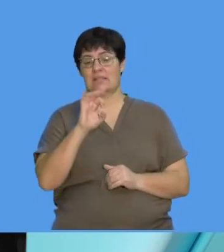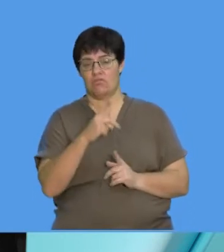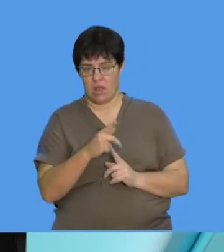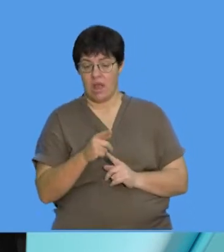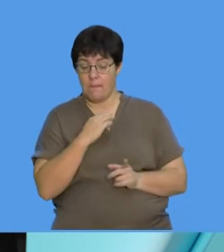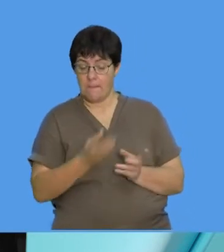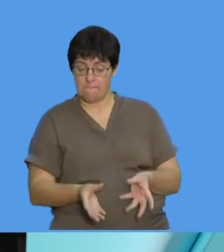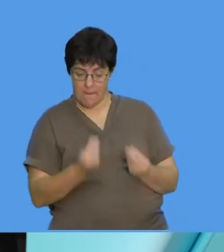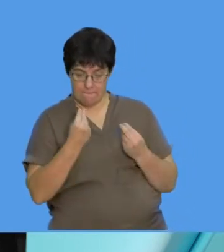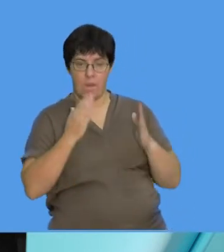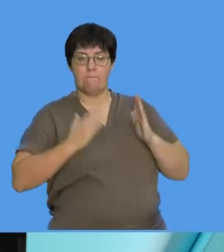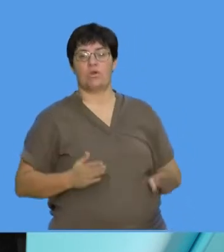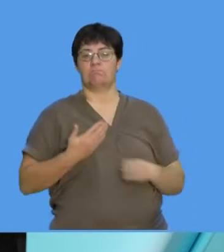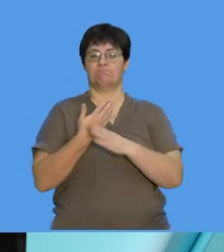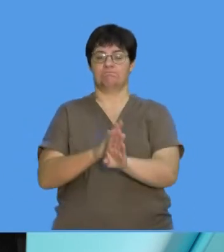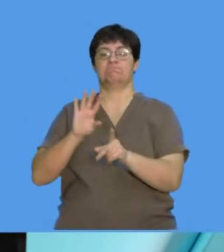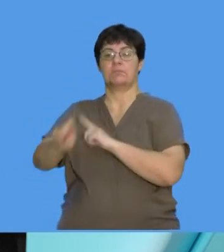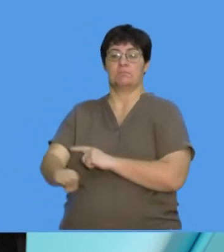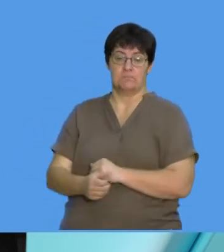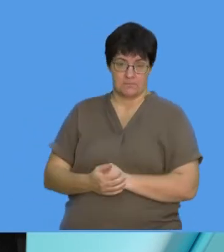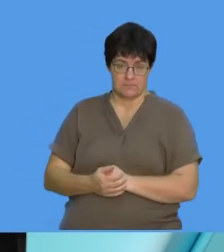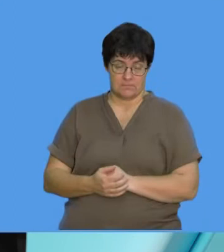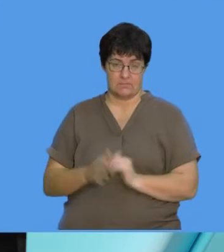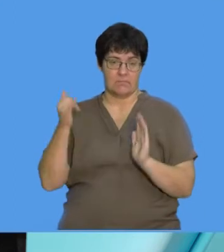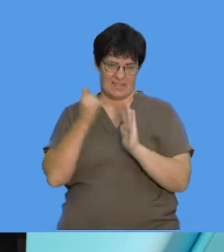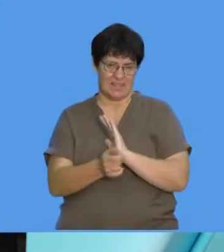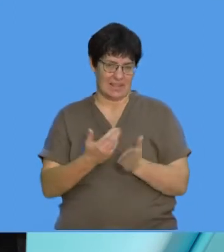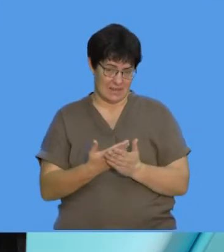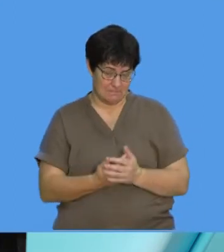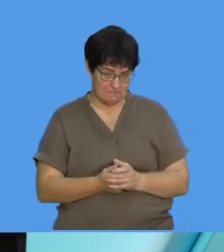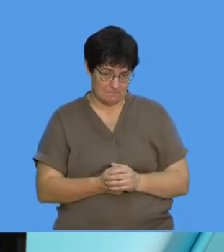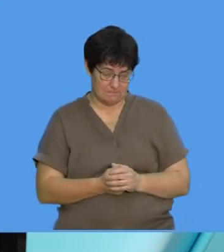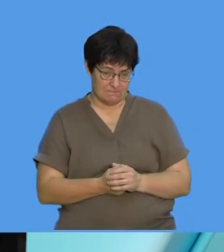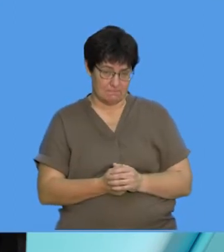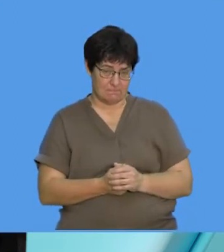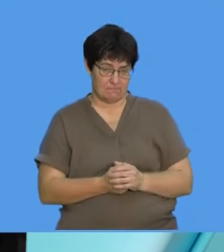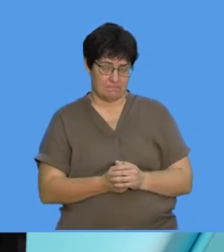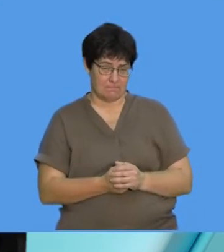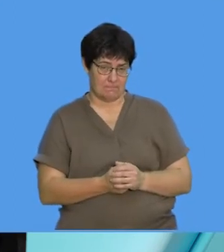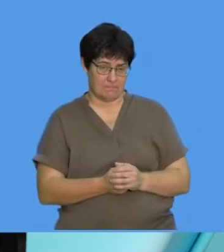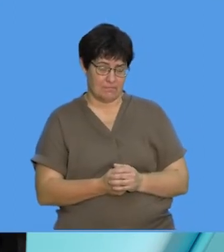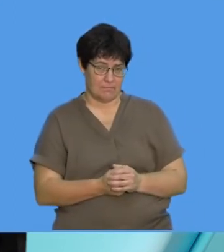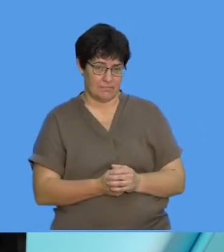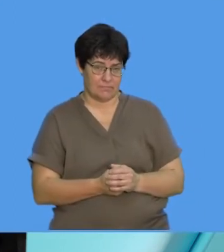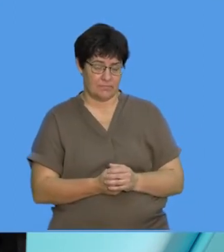bacteria, if they do get it, our body, their body recognizes it and they could do something about it. But if